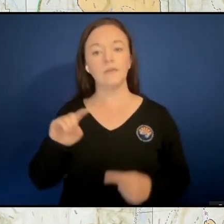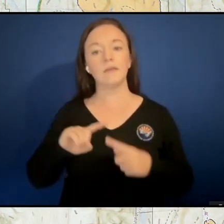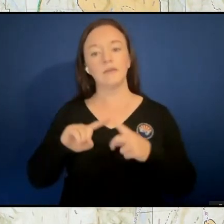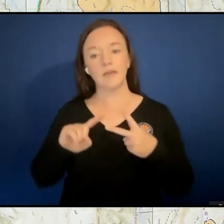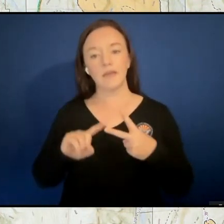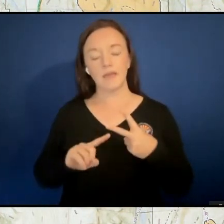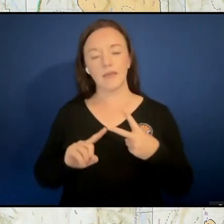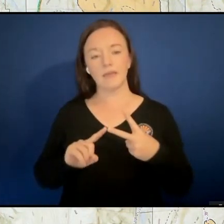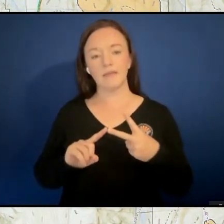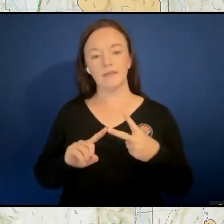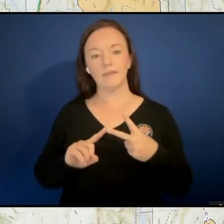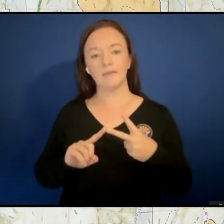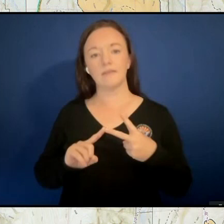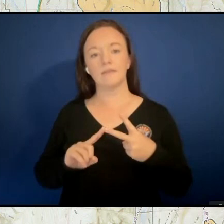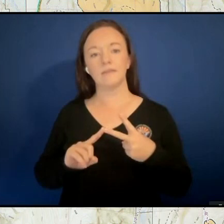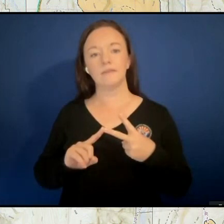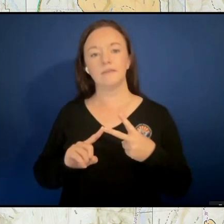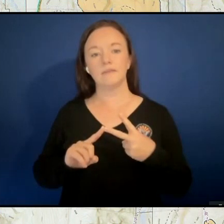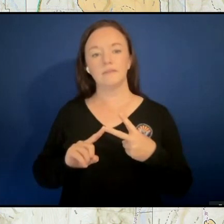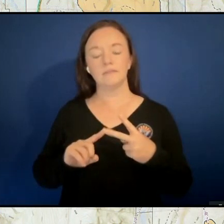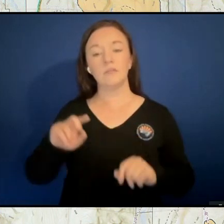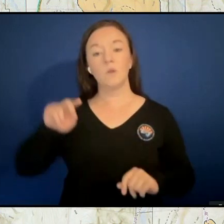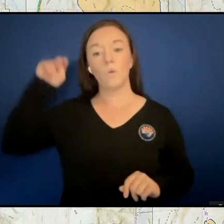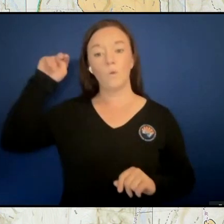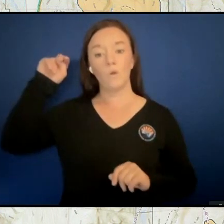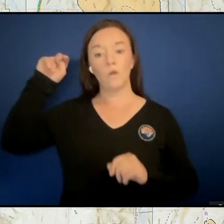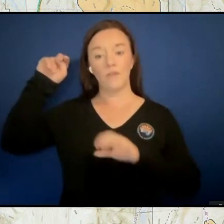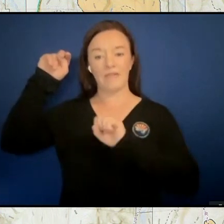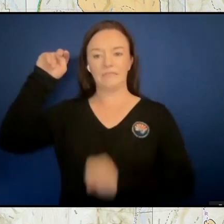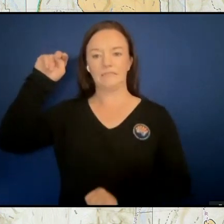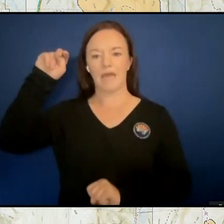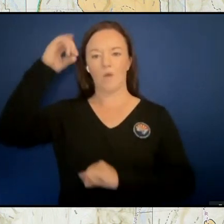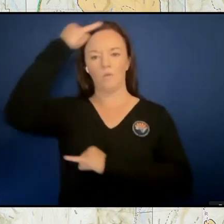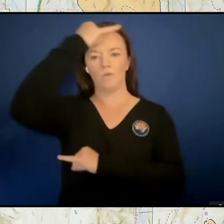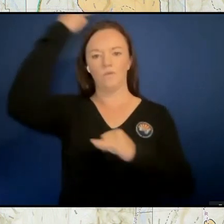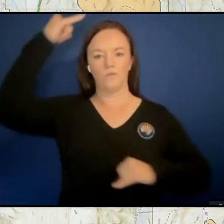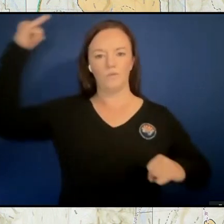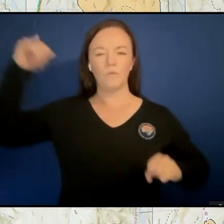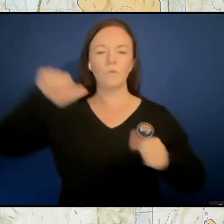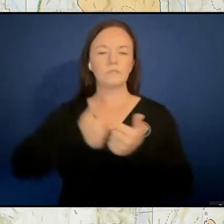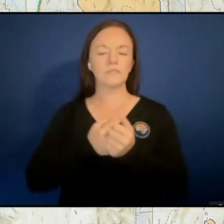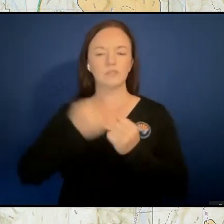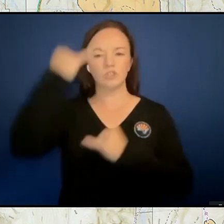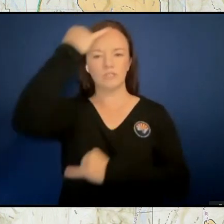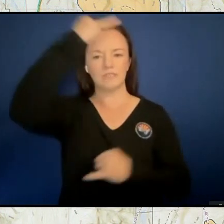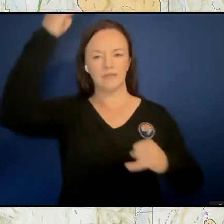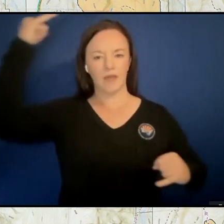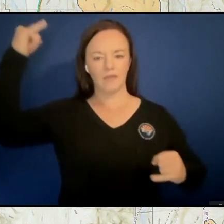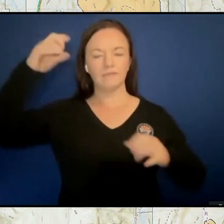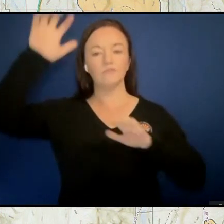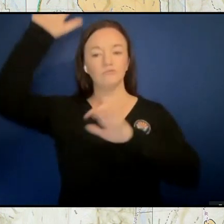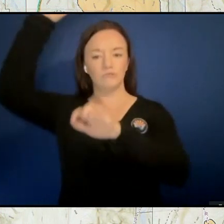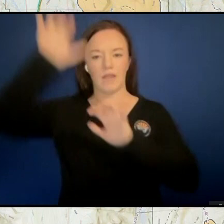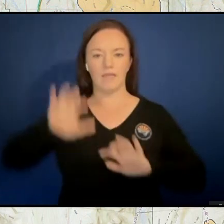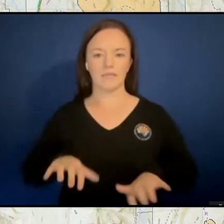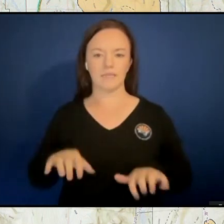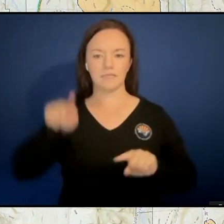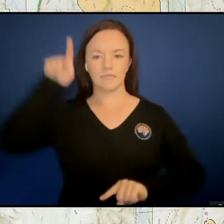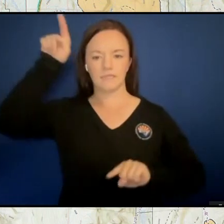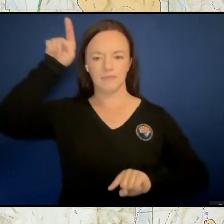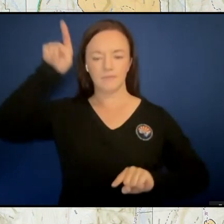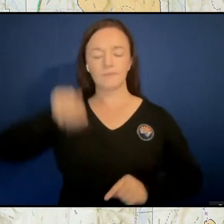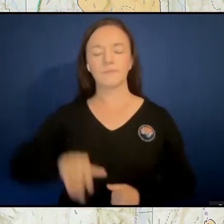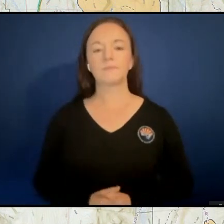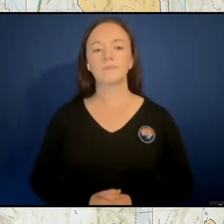and the northern containment lines, those, those, those contingency lines. That limited the ability for us to